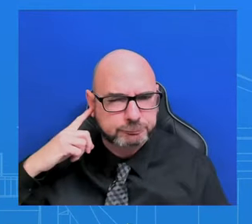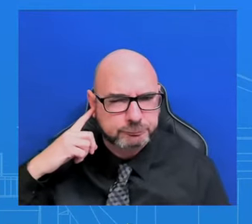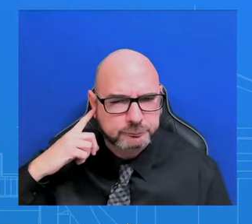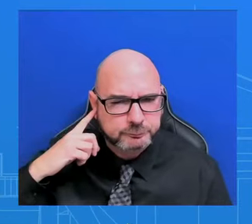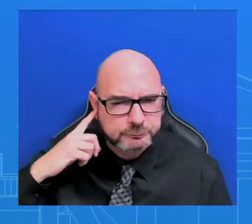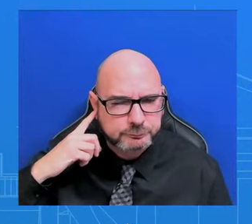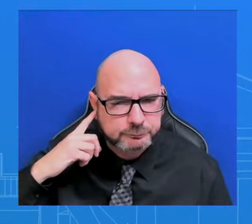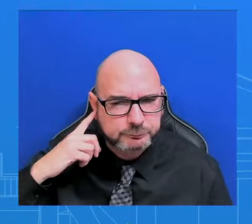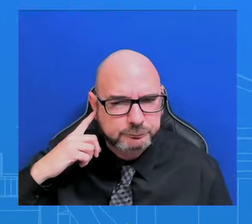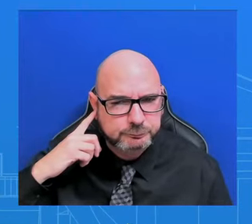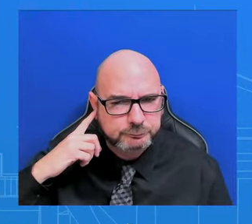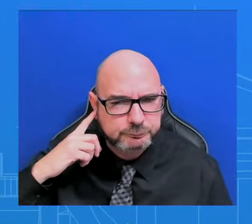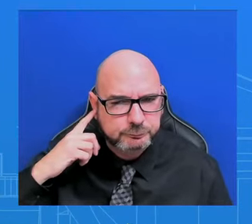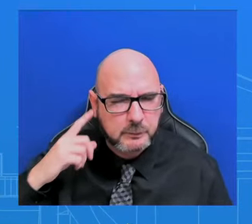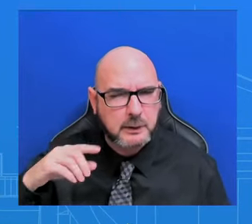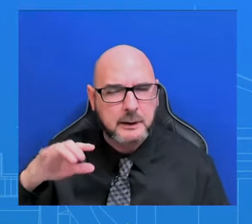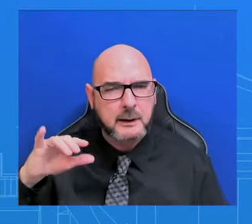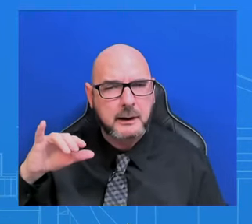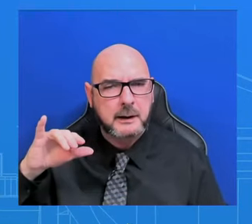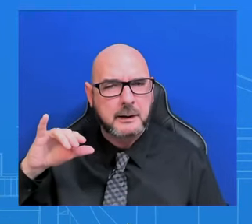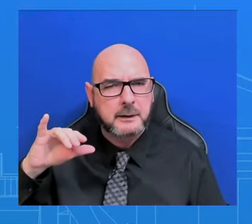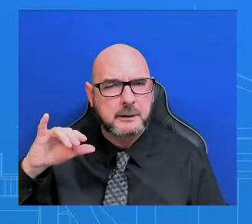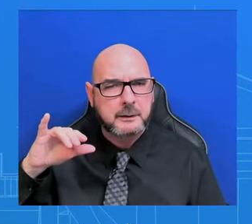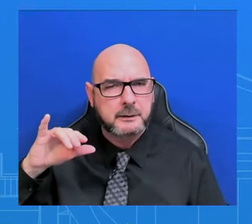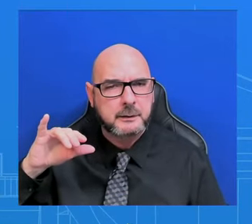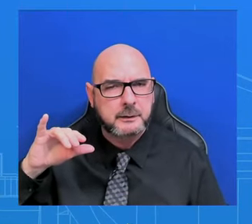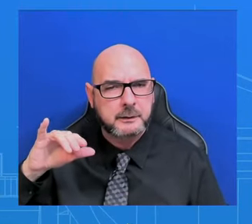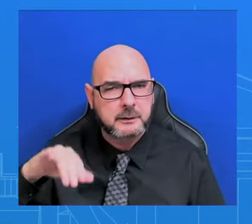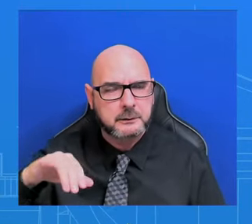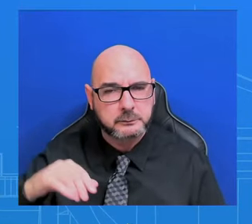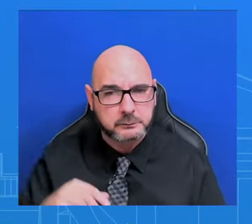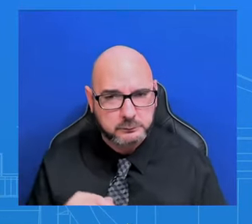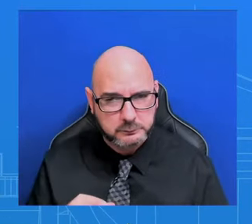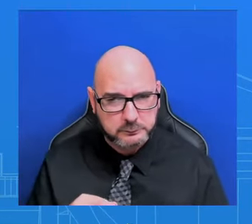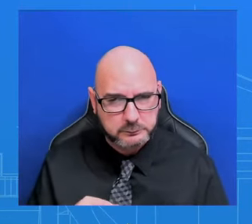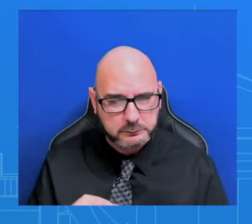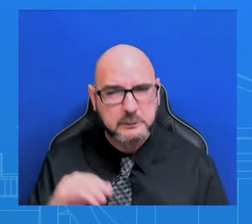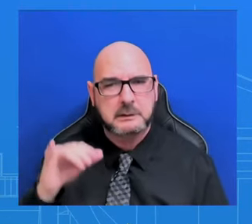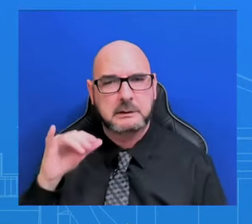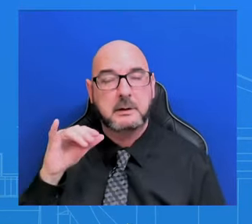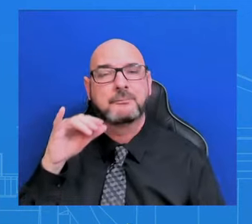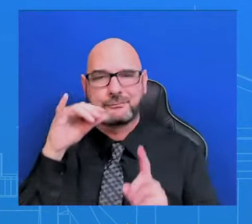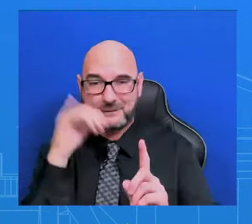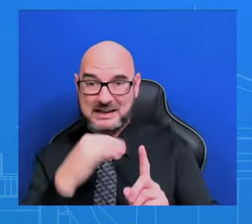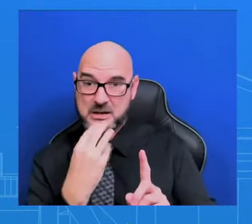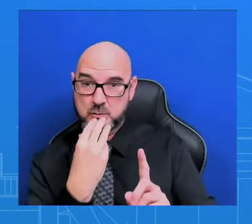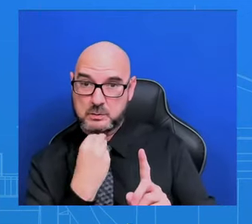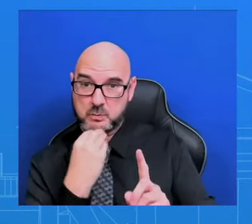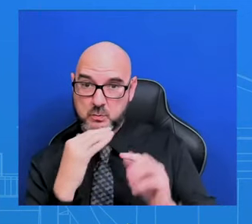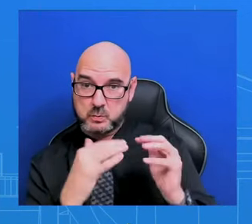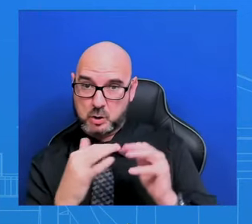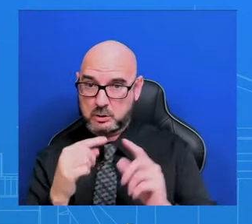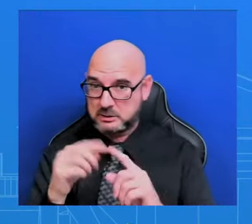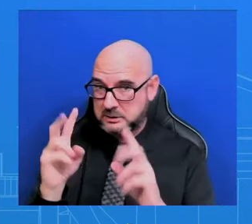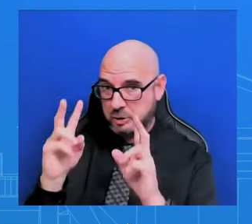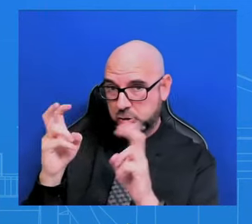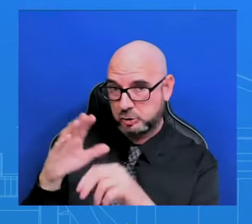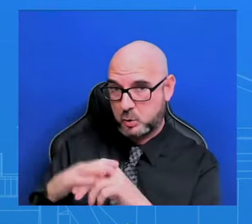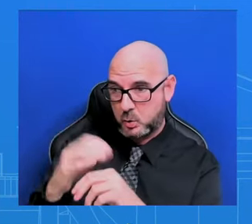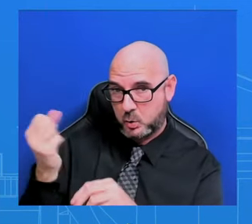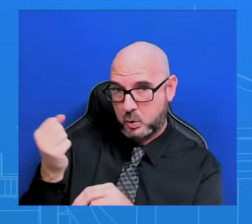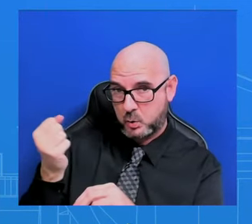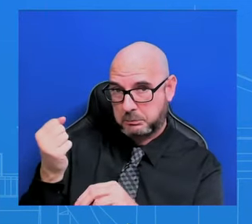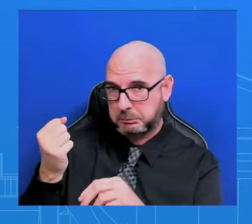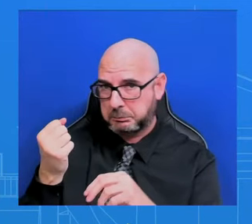Has the conflict in Israel sort of put that either on the back burner or effectively killed that effort, or is that